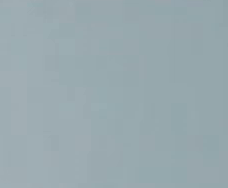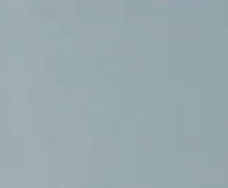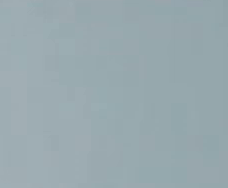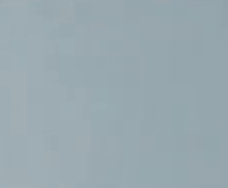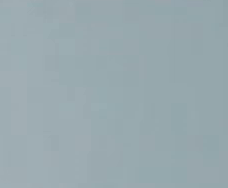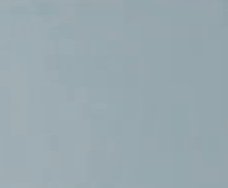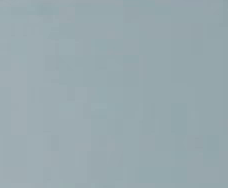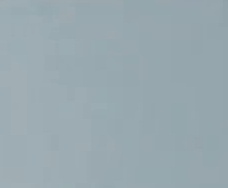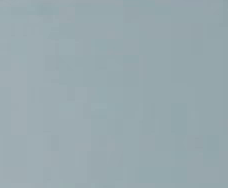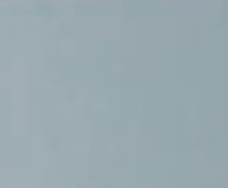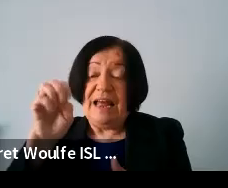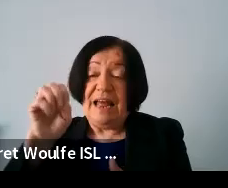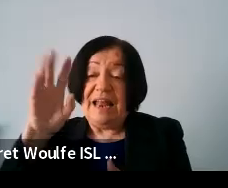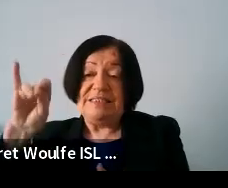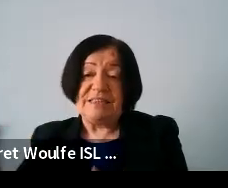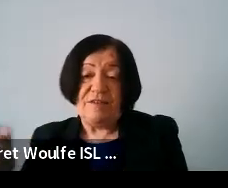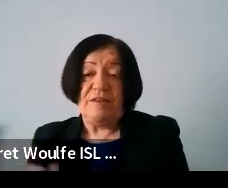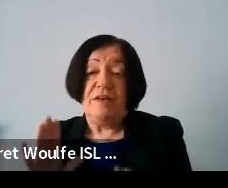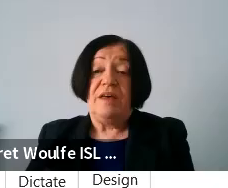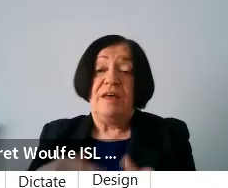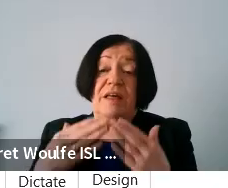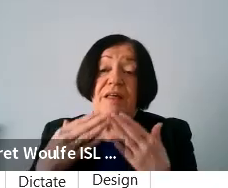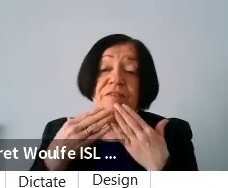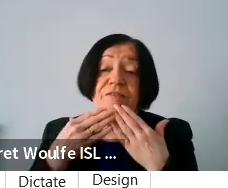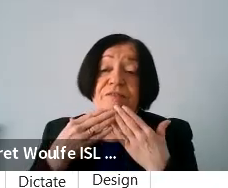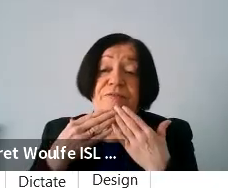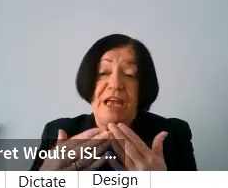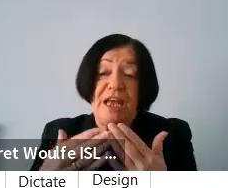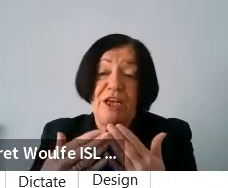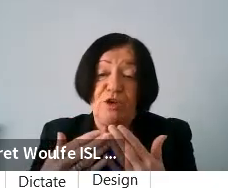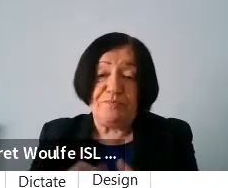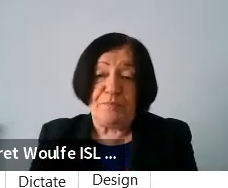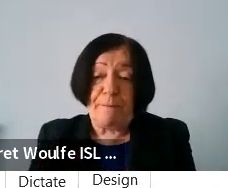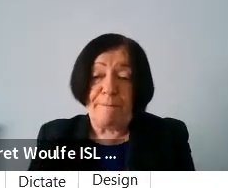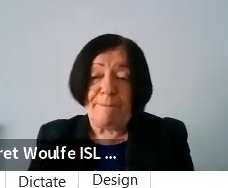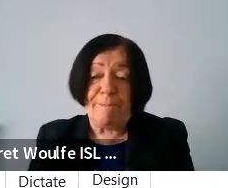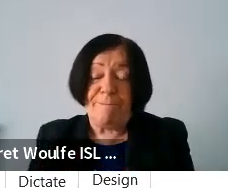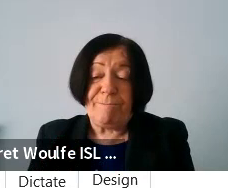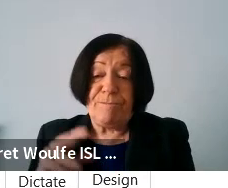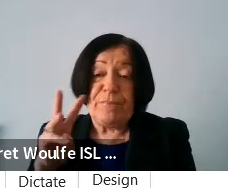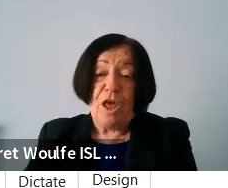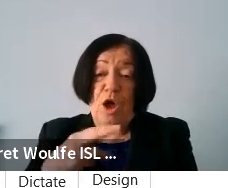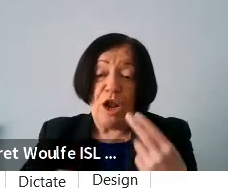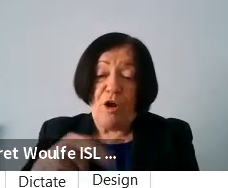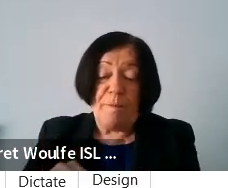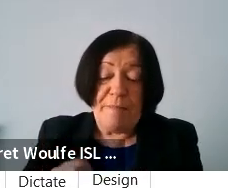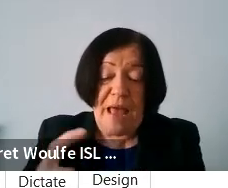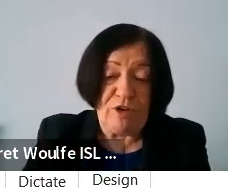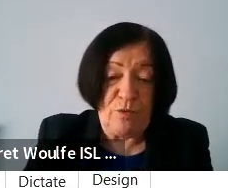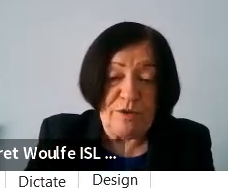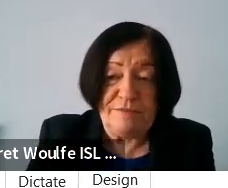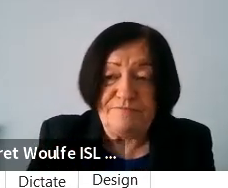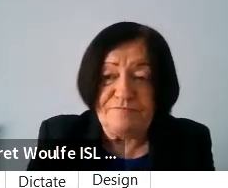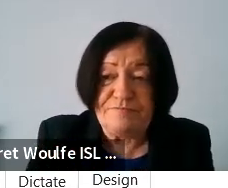and elisa thank you christina thank you ann marie um well welcome everyone in our co